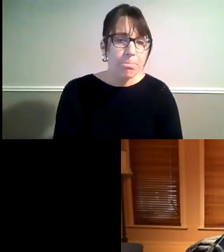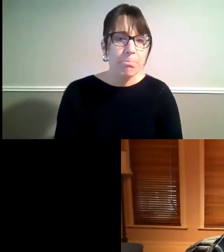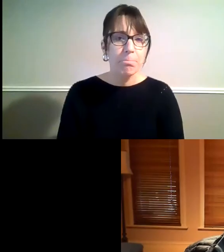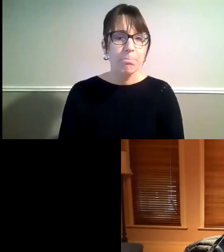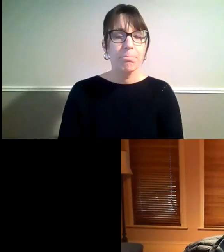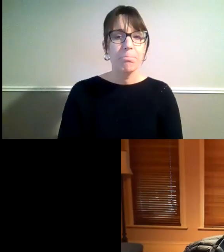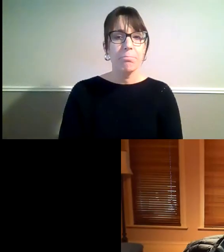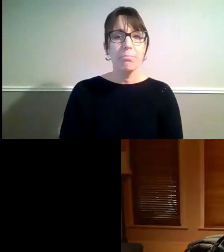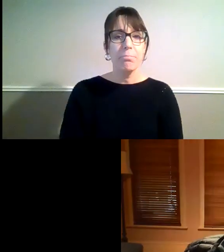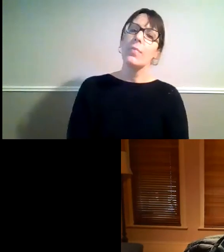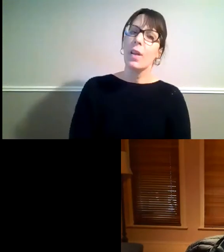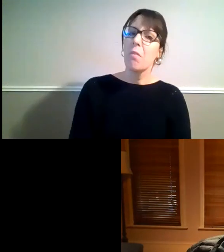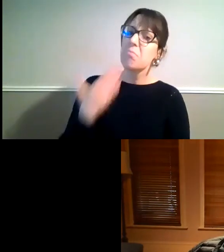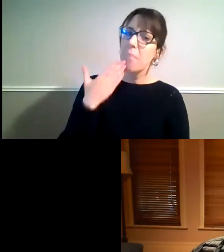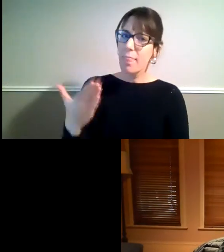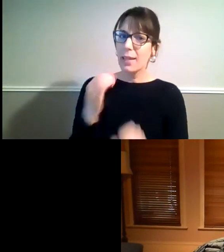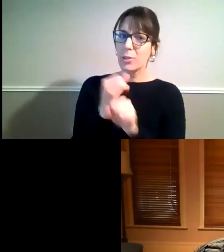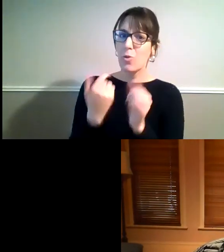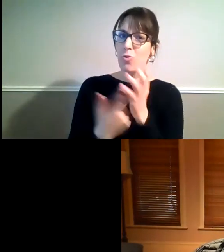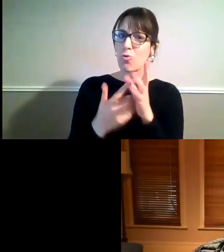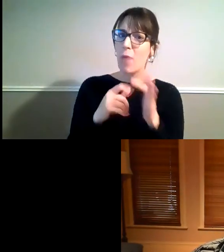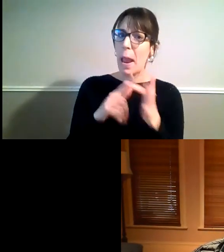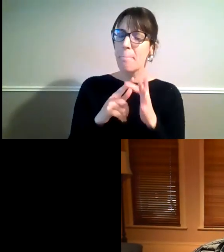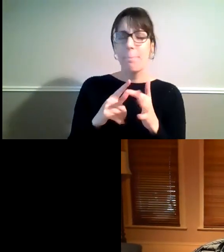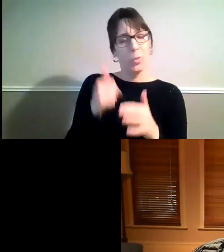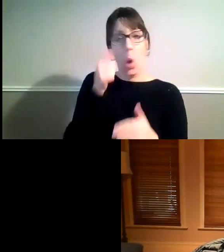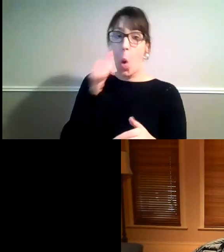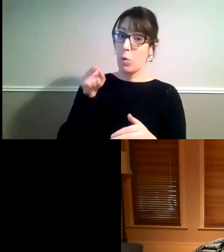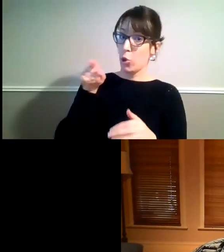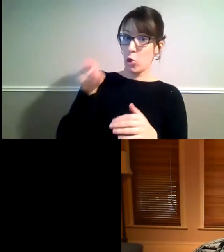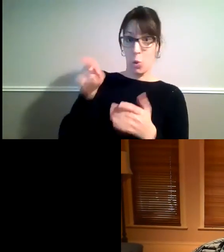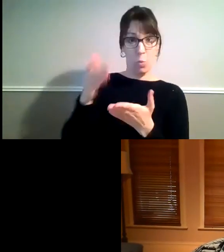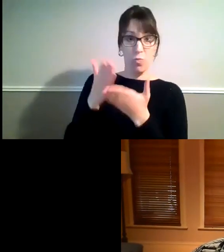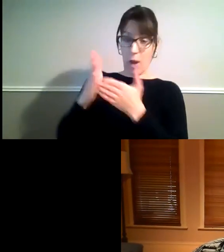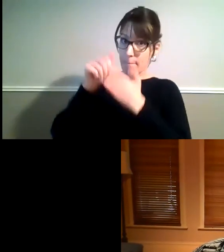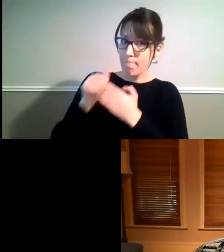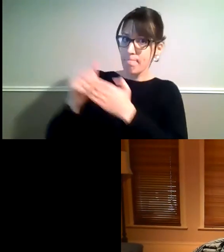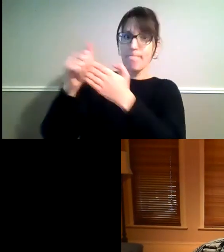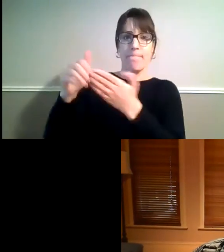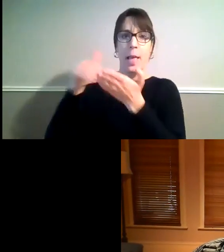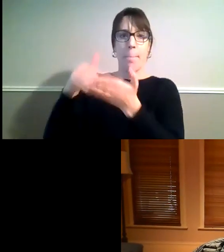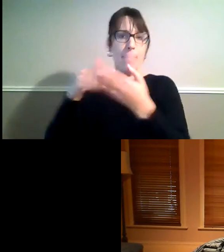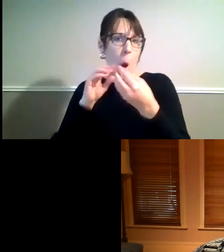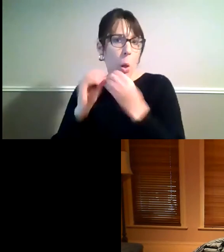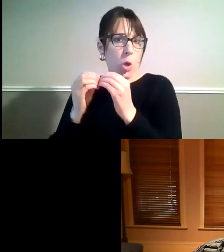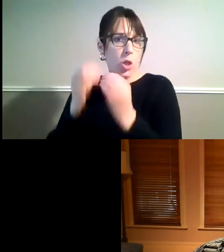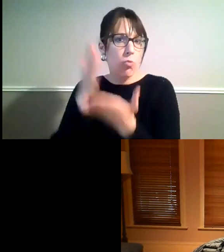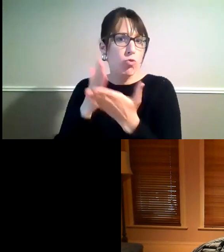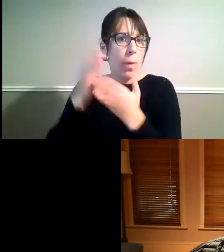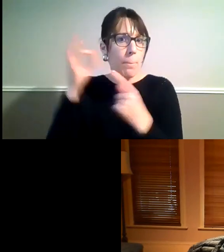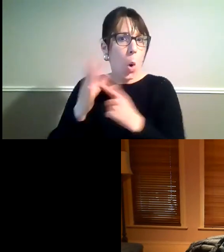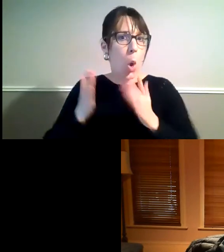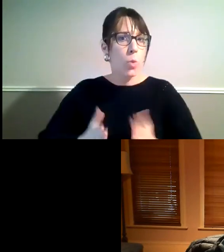Thank you. You were instrumental in helping to negotiate a really important human rights document